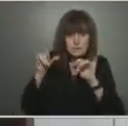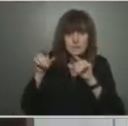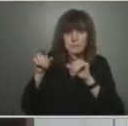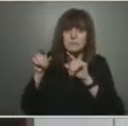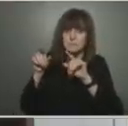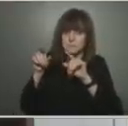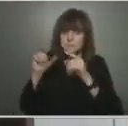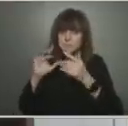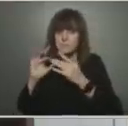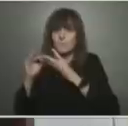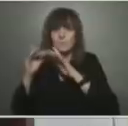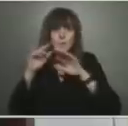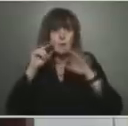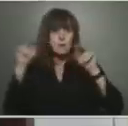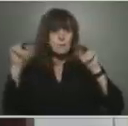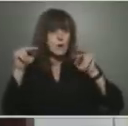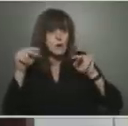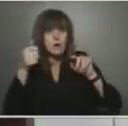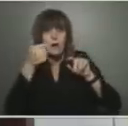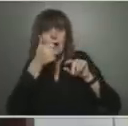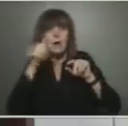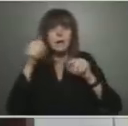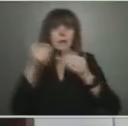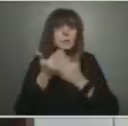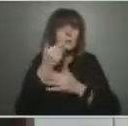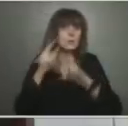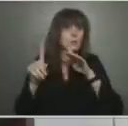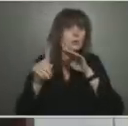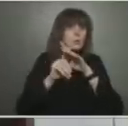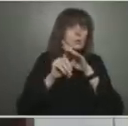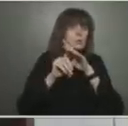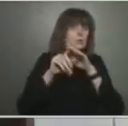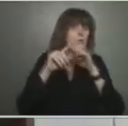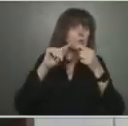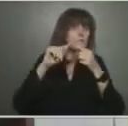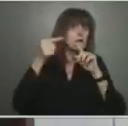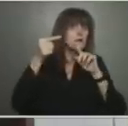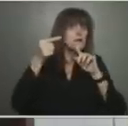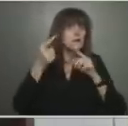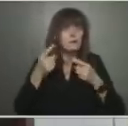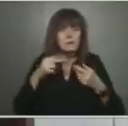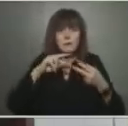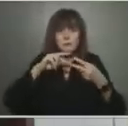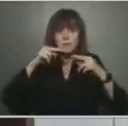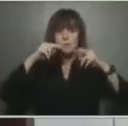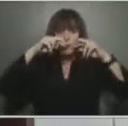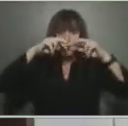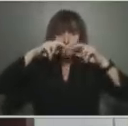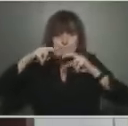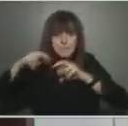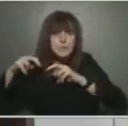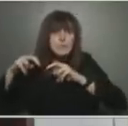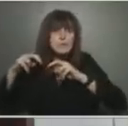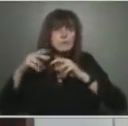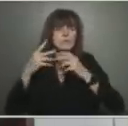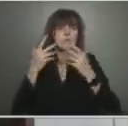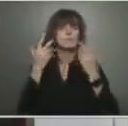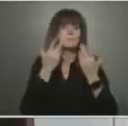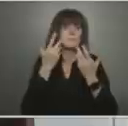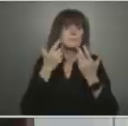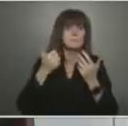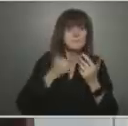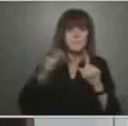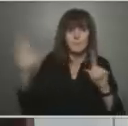variant in Ontario. Good whole genome sequencing and good partnership at a national level with the National Medical Lab and with the WHO